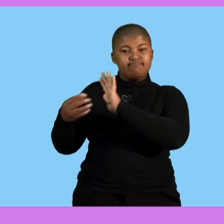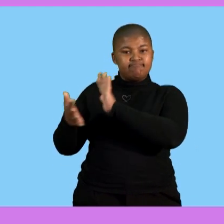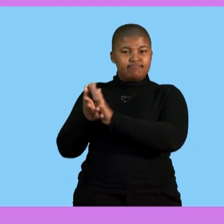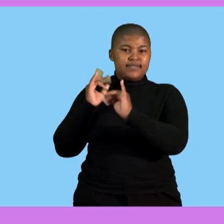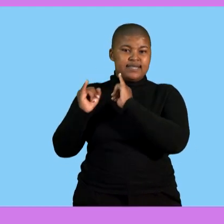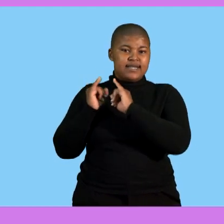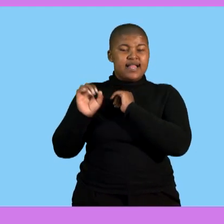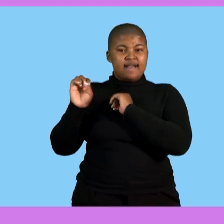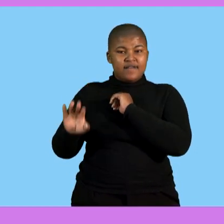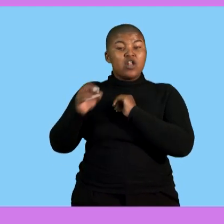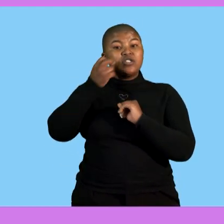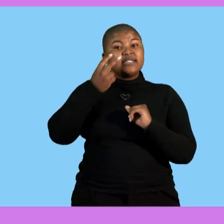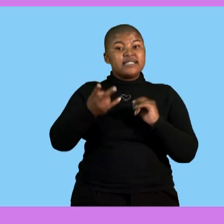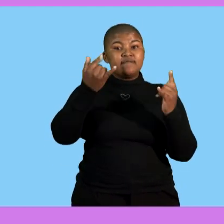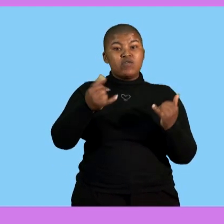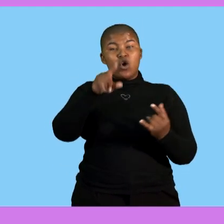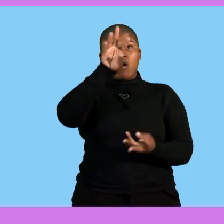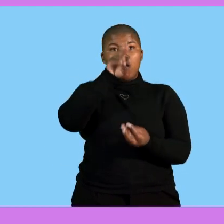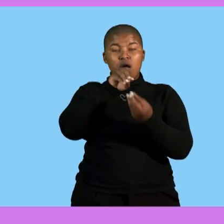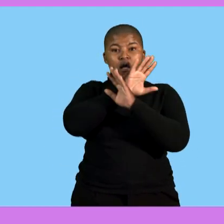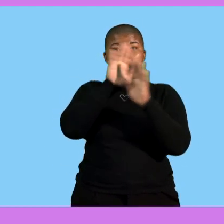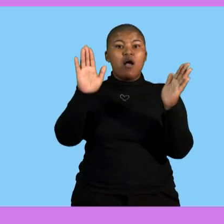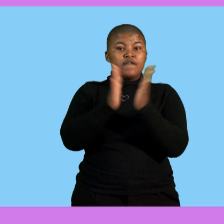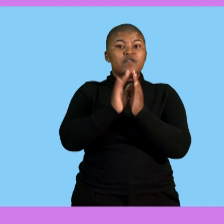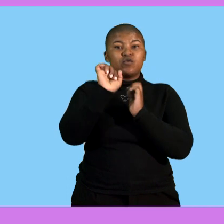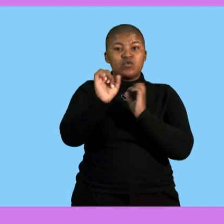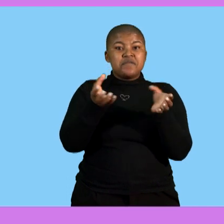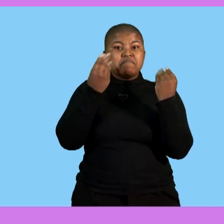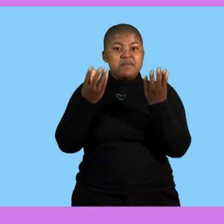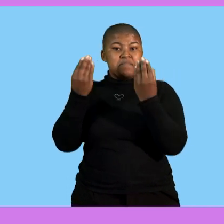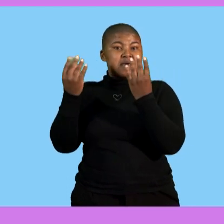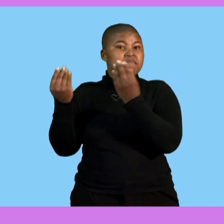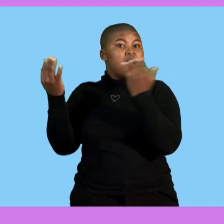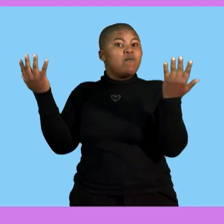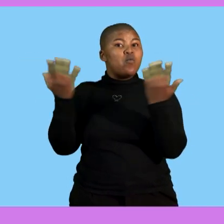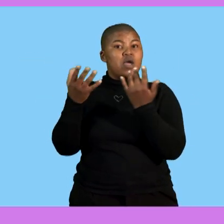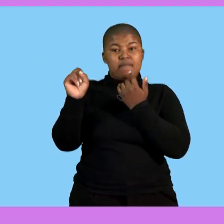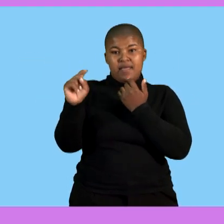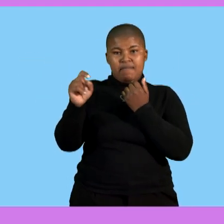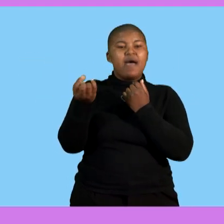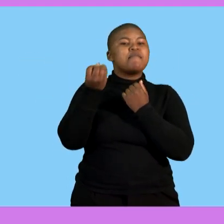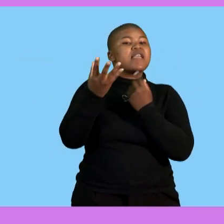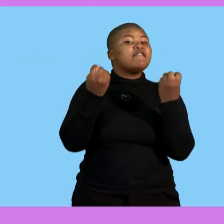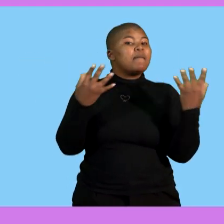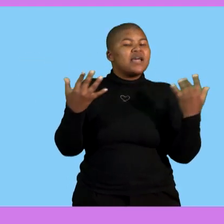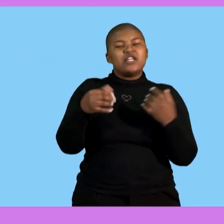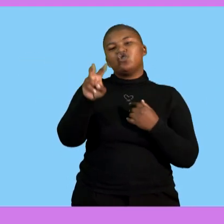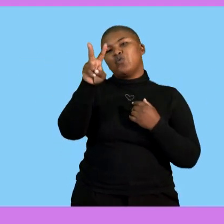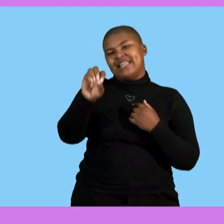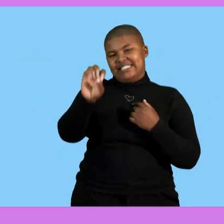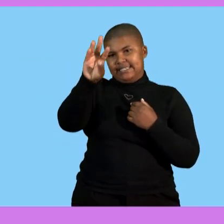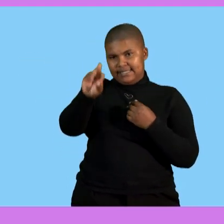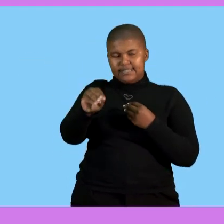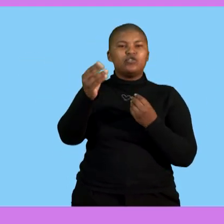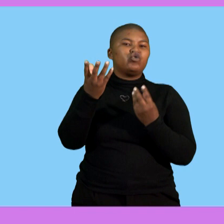side. So now when you add all your results on your frequency column, it will give you 20, which is the